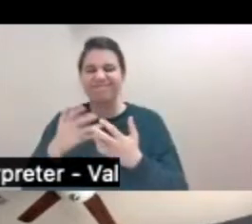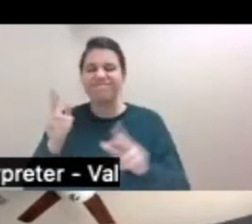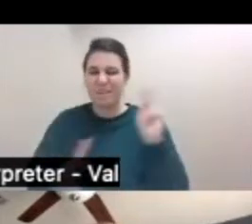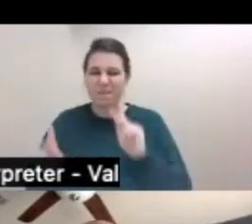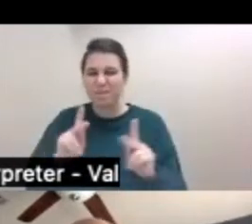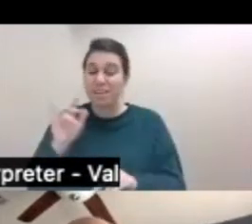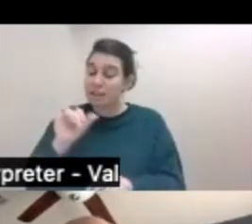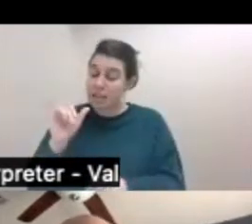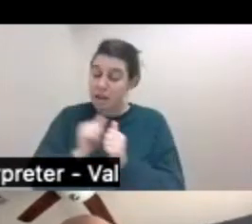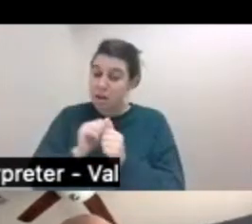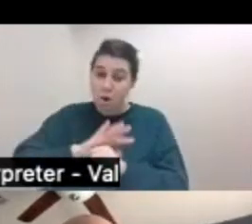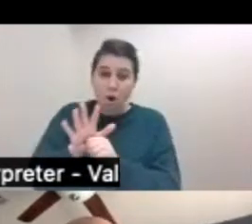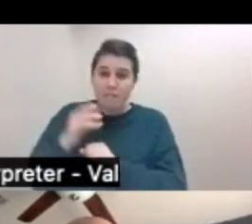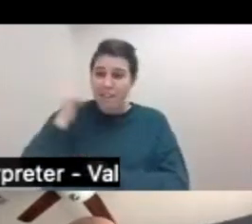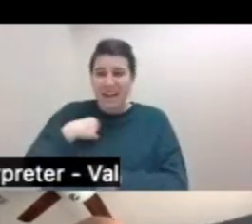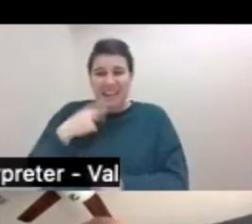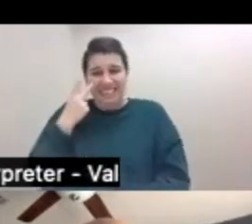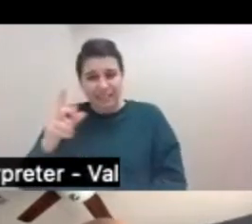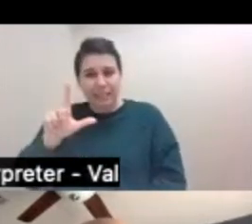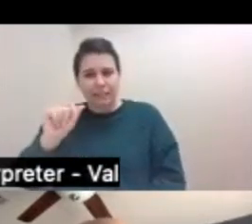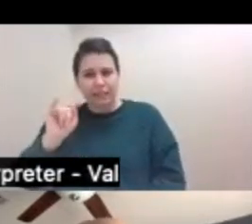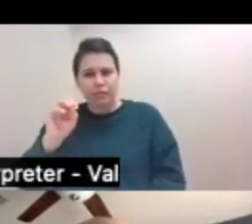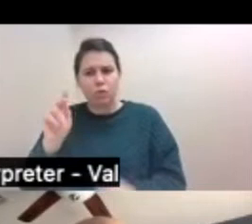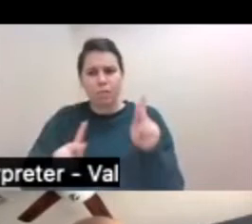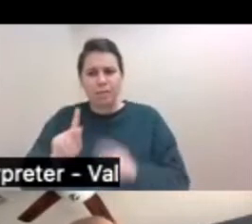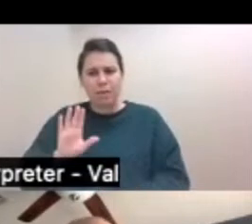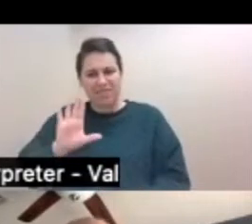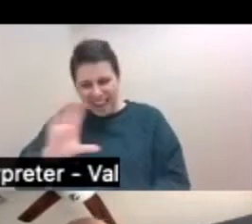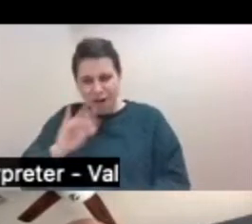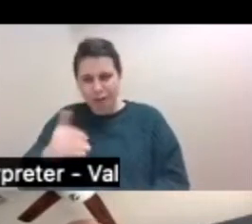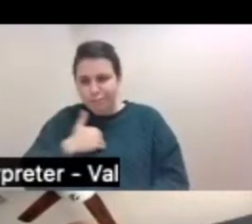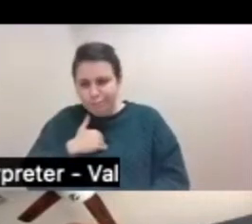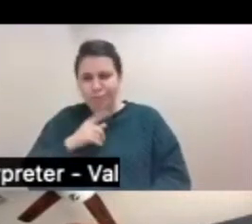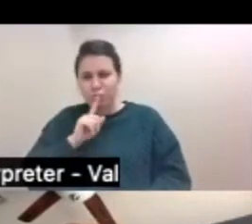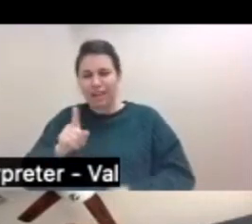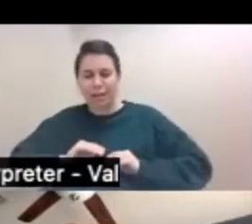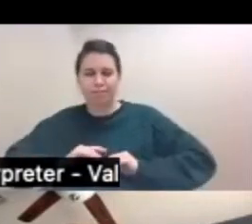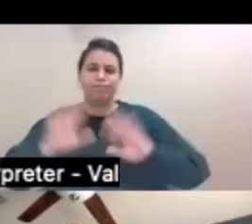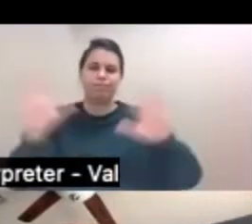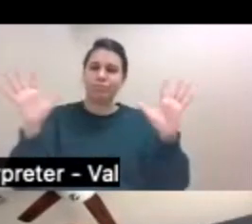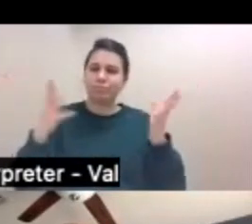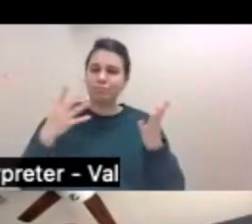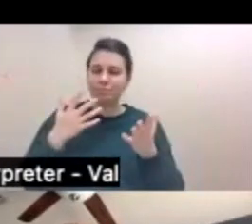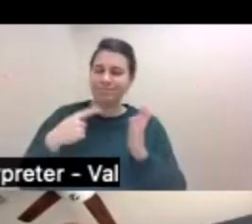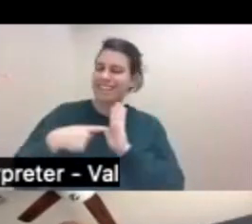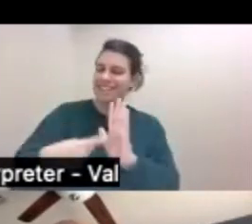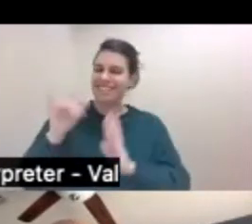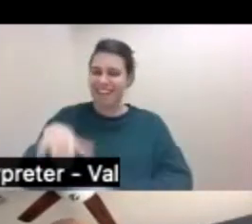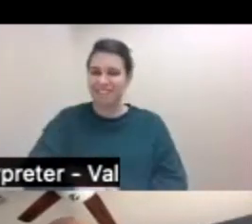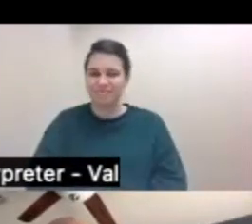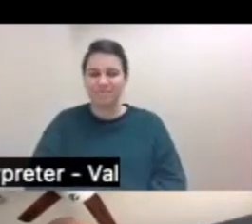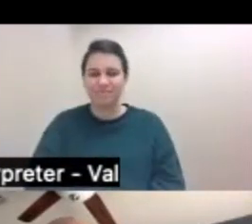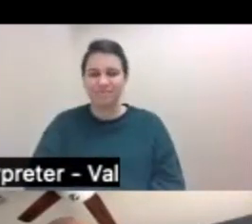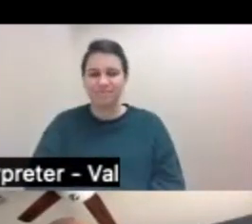fighting spirit of Latino people come through in very beautiful ways. In today's journey, I will talk about this